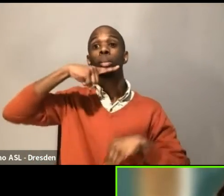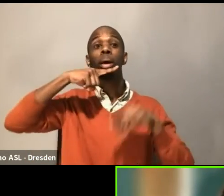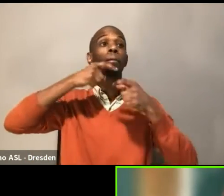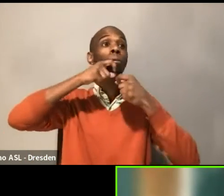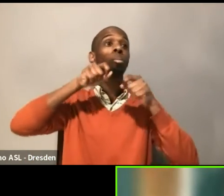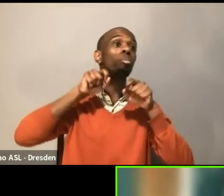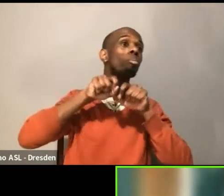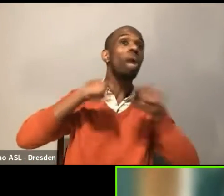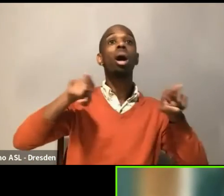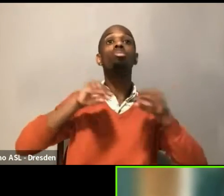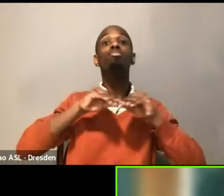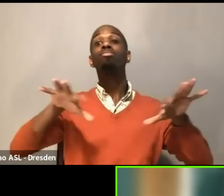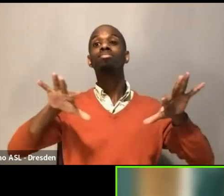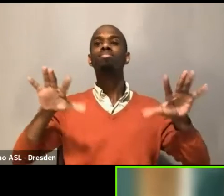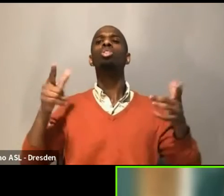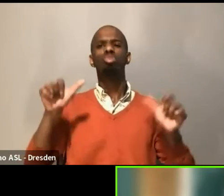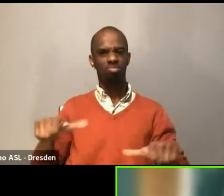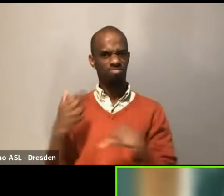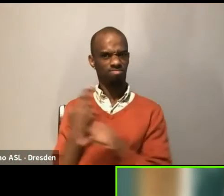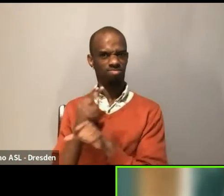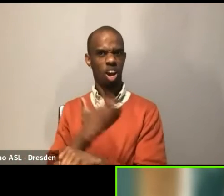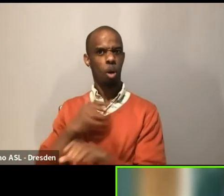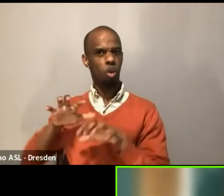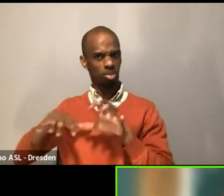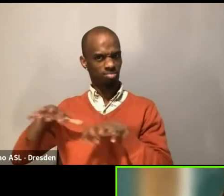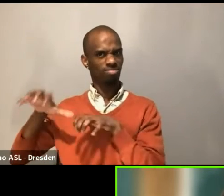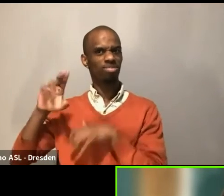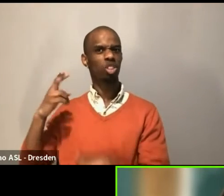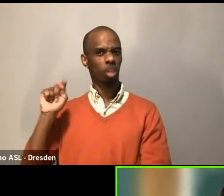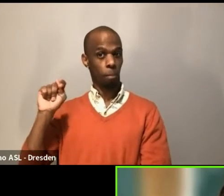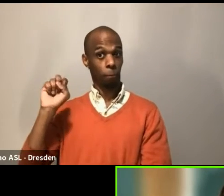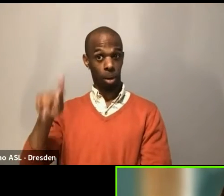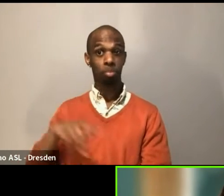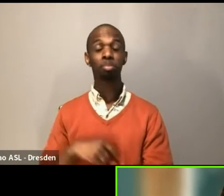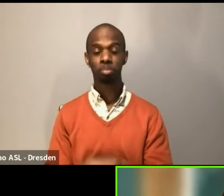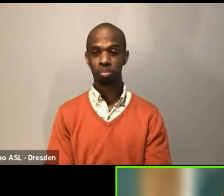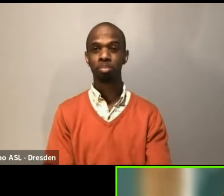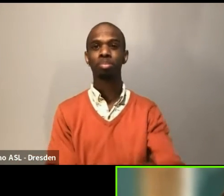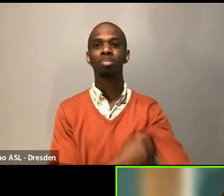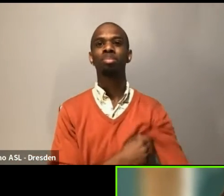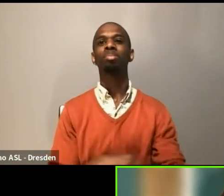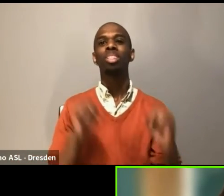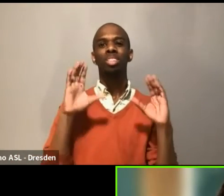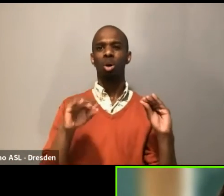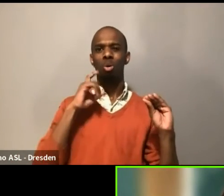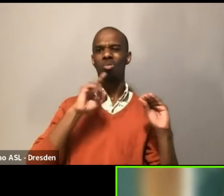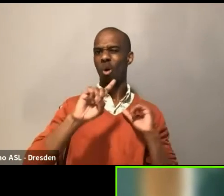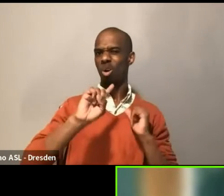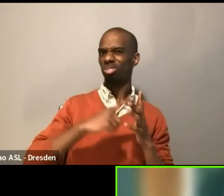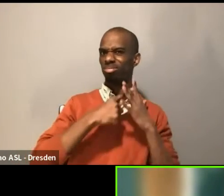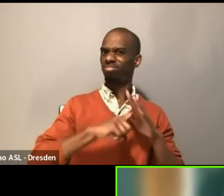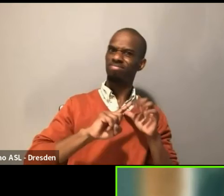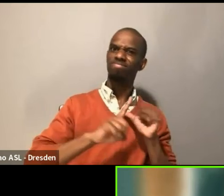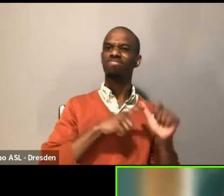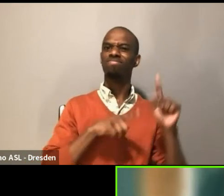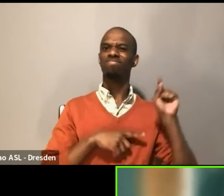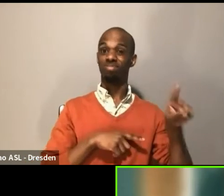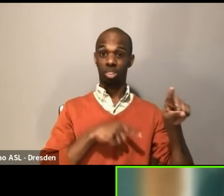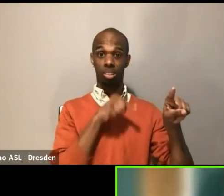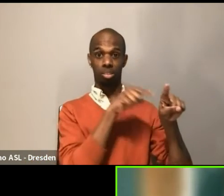terms of what drew me to this, which was your original question. I mean, the truth is that it was really becoming apparent.